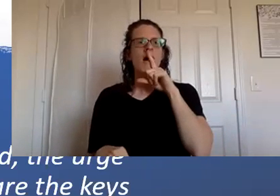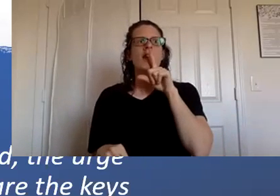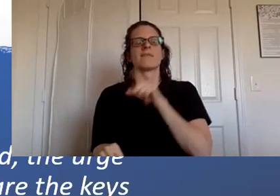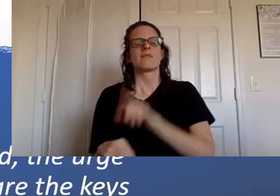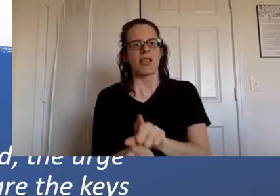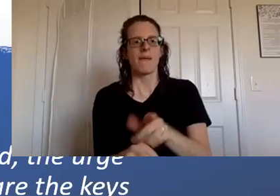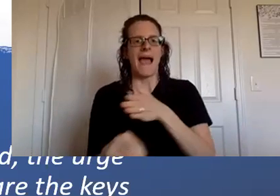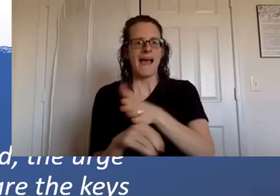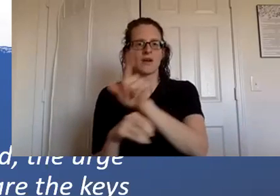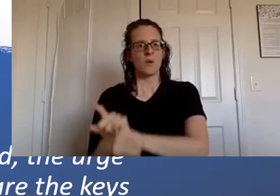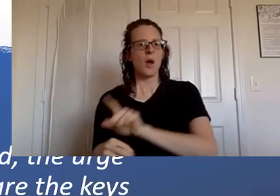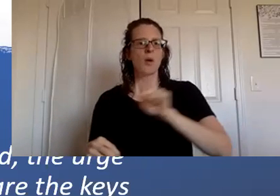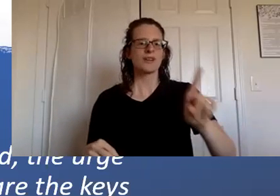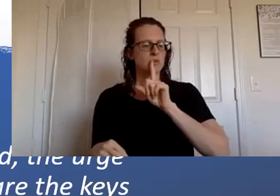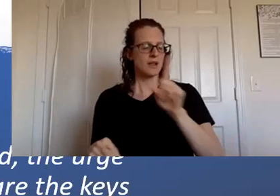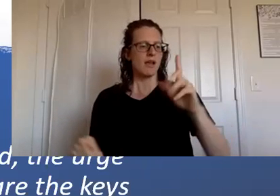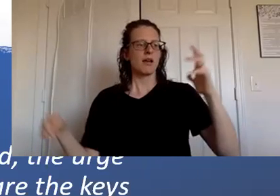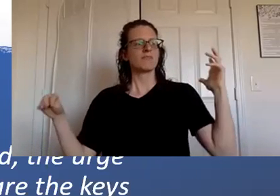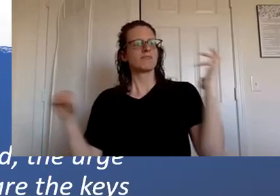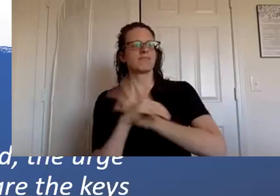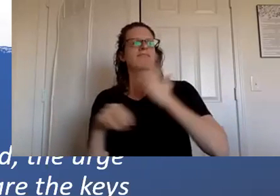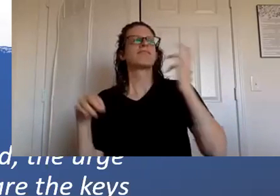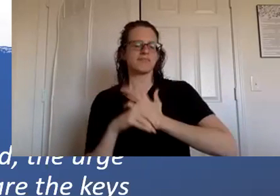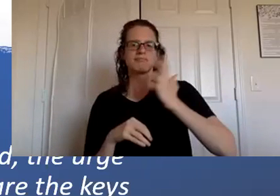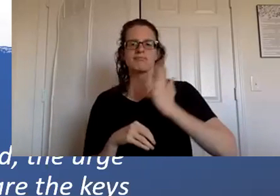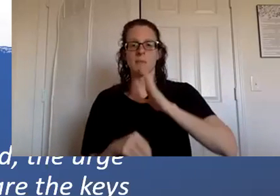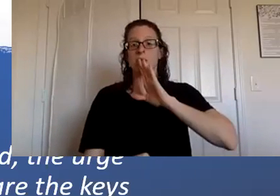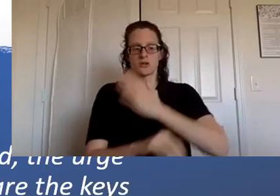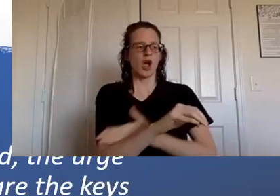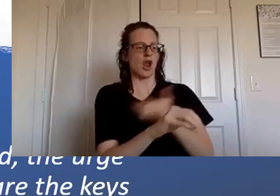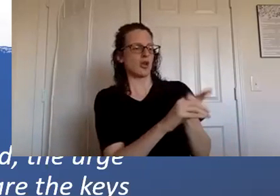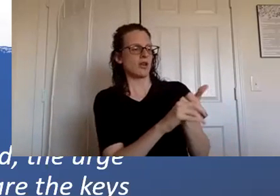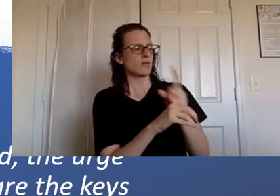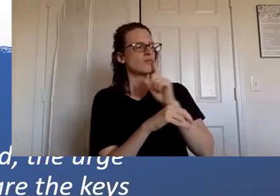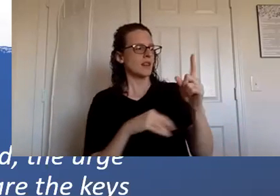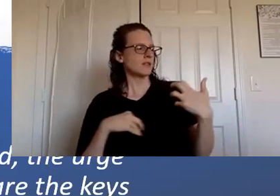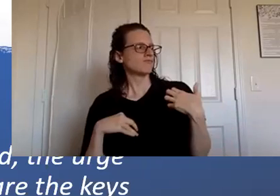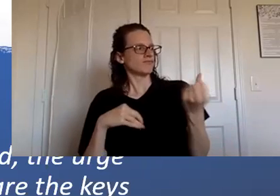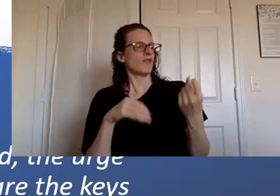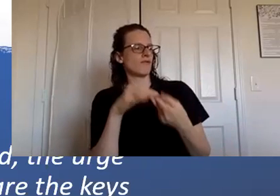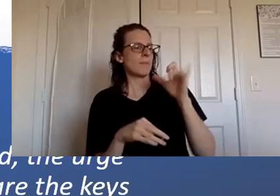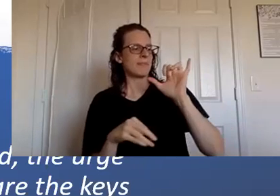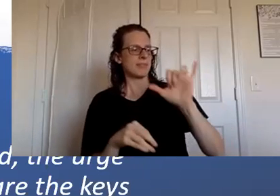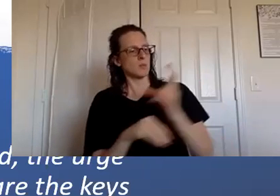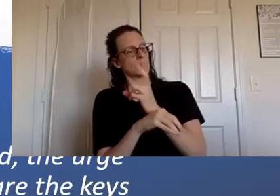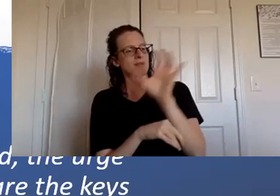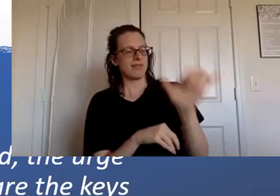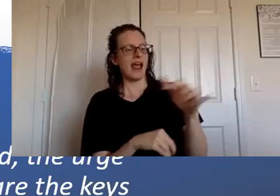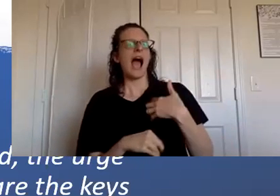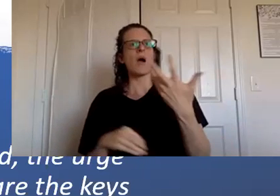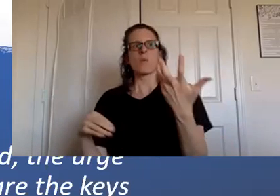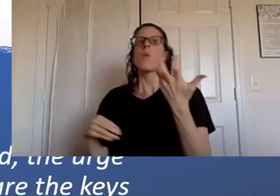of seeing how amazing she she my daughter did um I wanted it